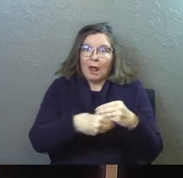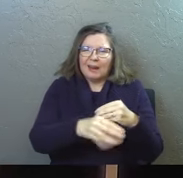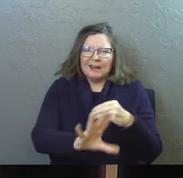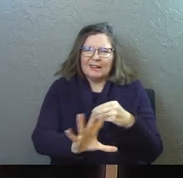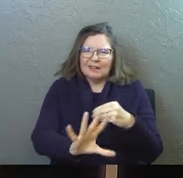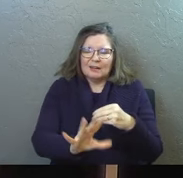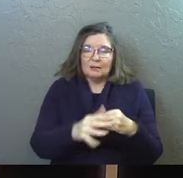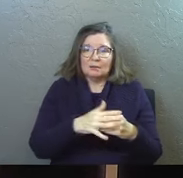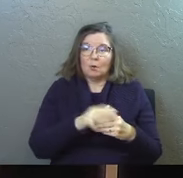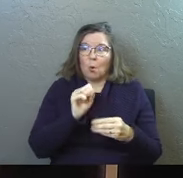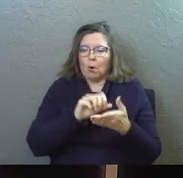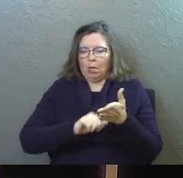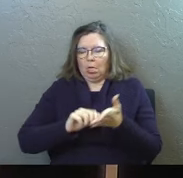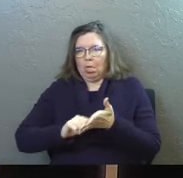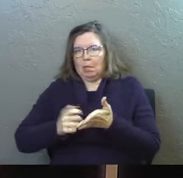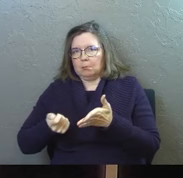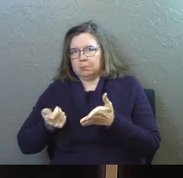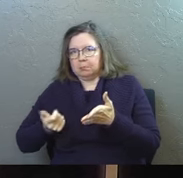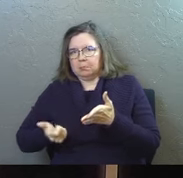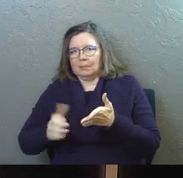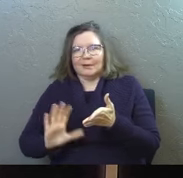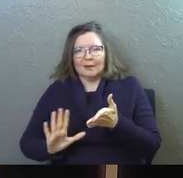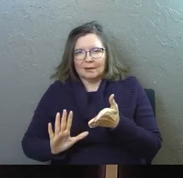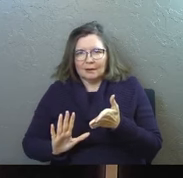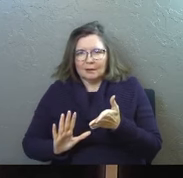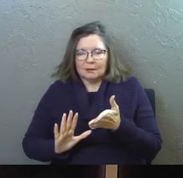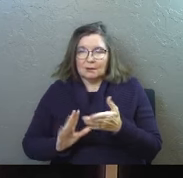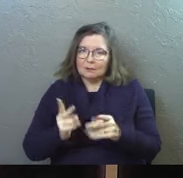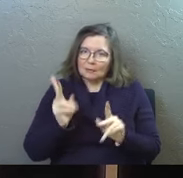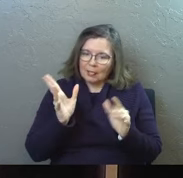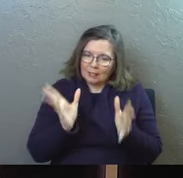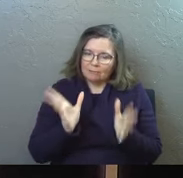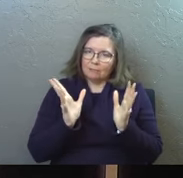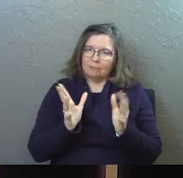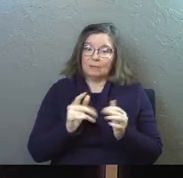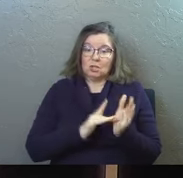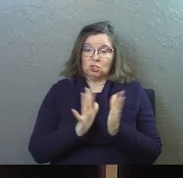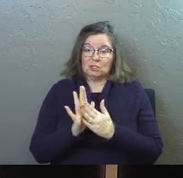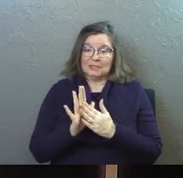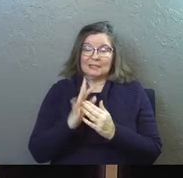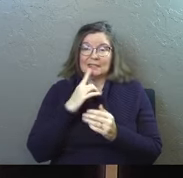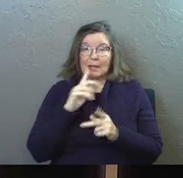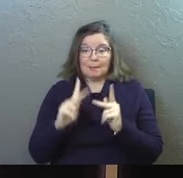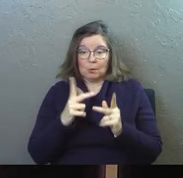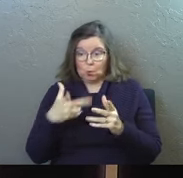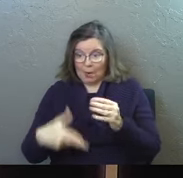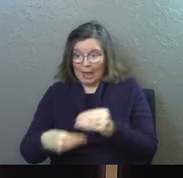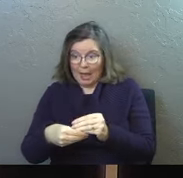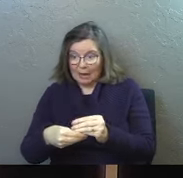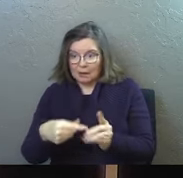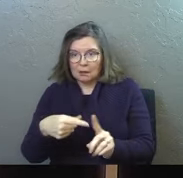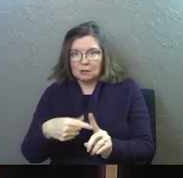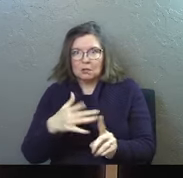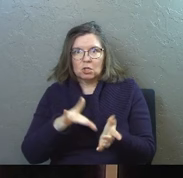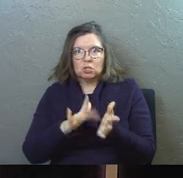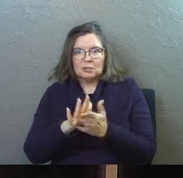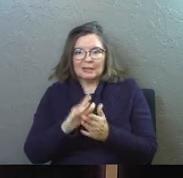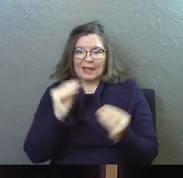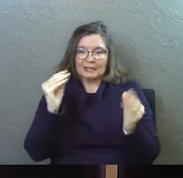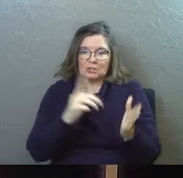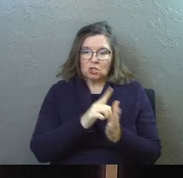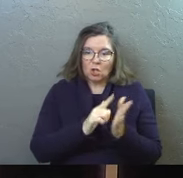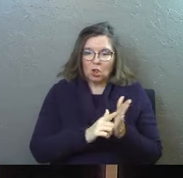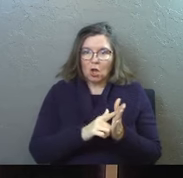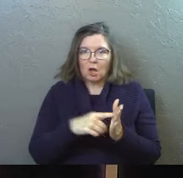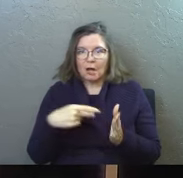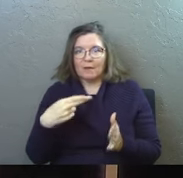and don't take stuff away either but you don't get to add and then Jesus comes along to people who had added and these are the teachers